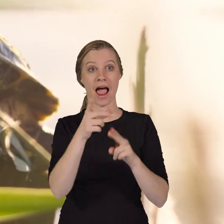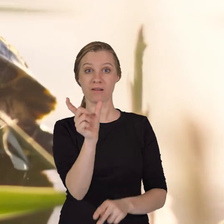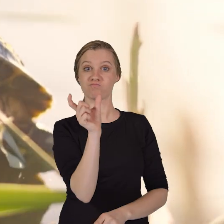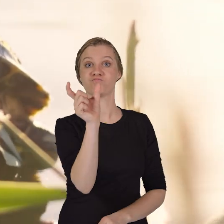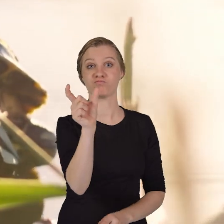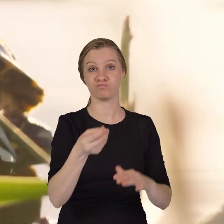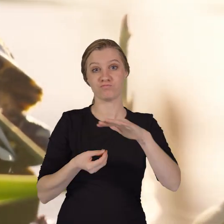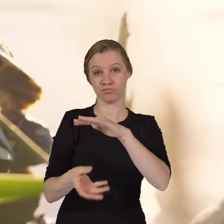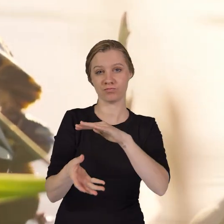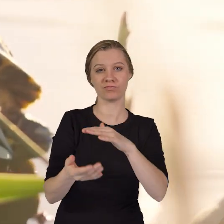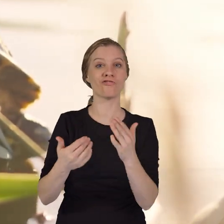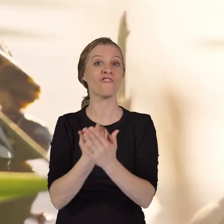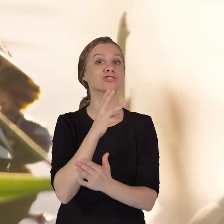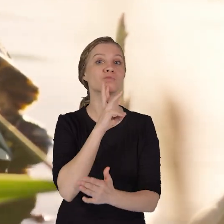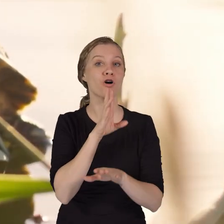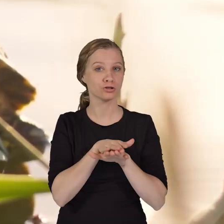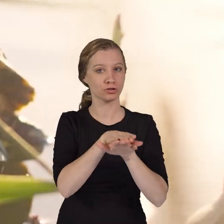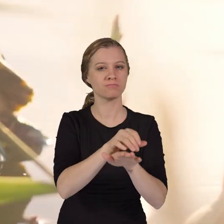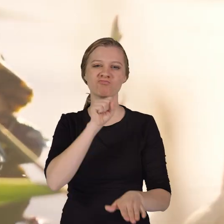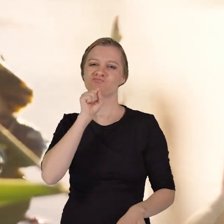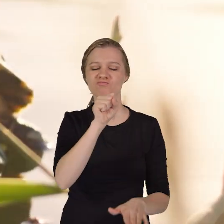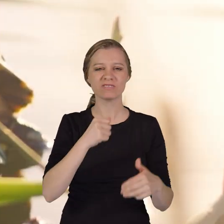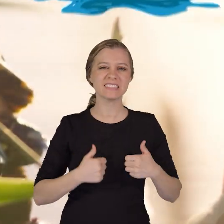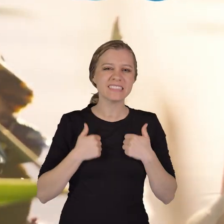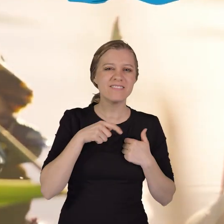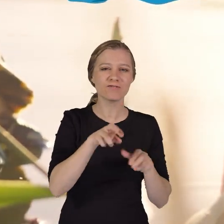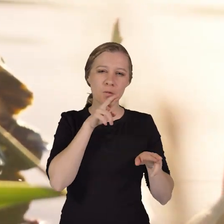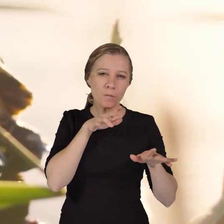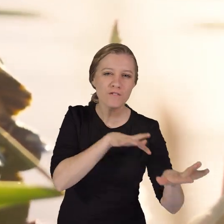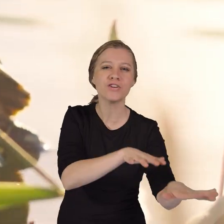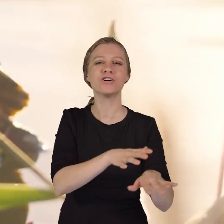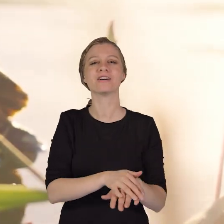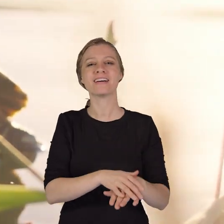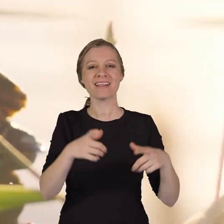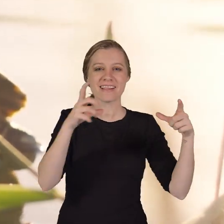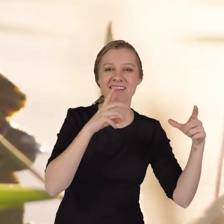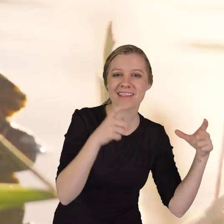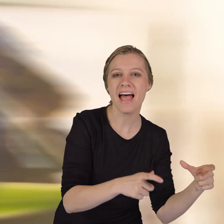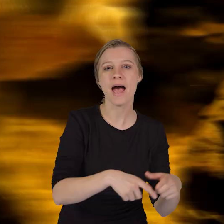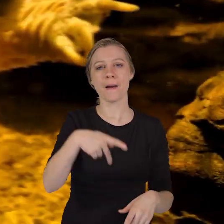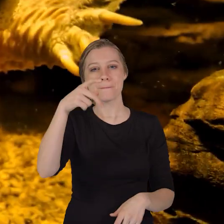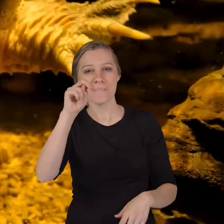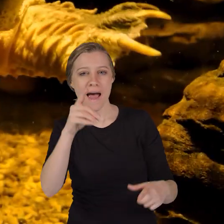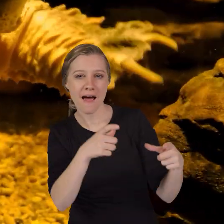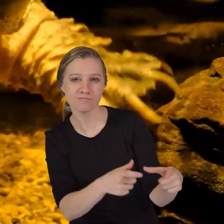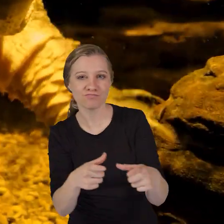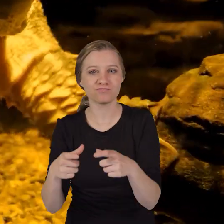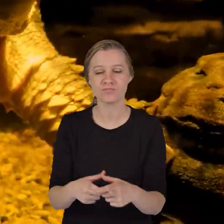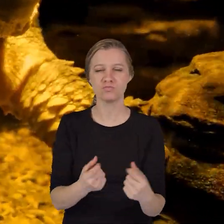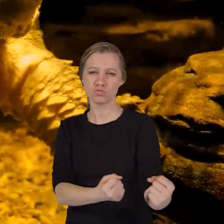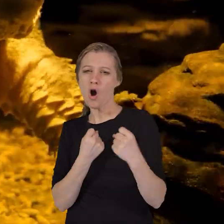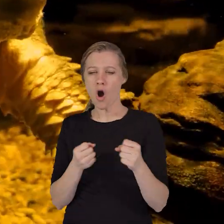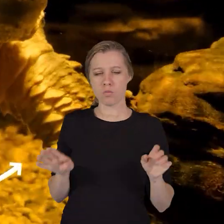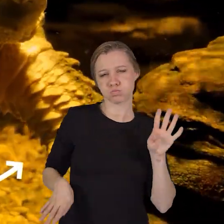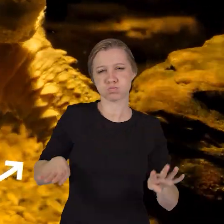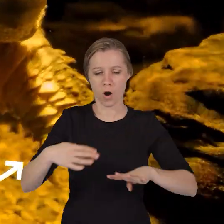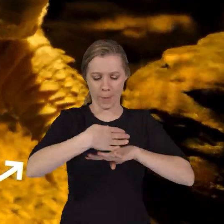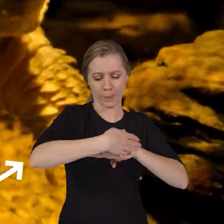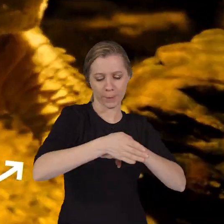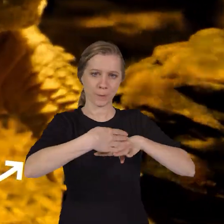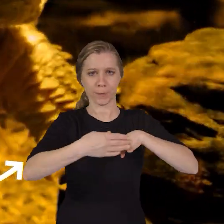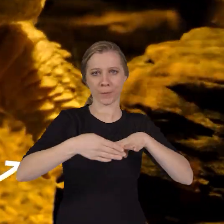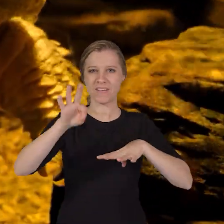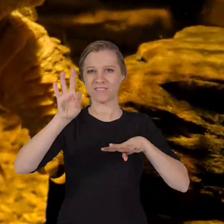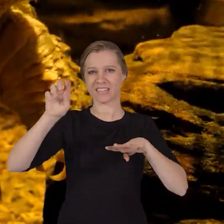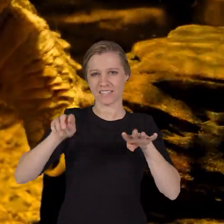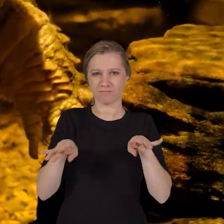name suggests, freshwater turtles love to live in rivers, lakes, and ponds. They have strong legs with webbed feet